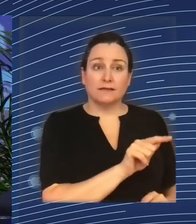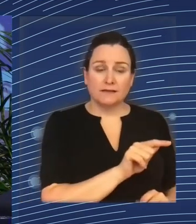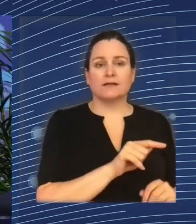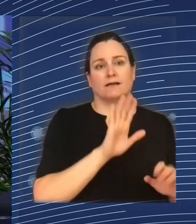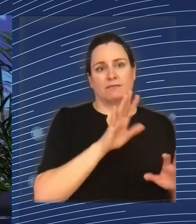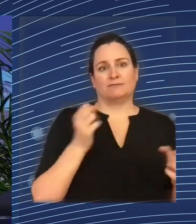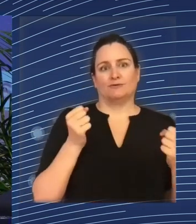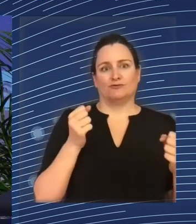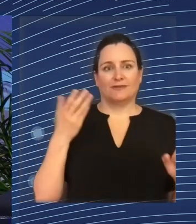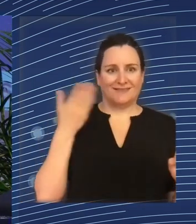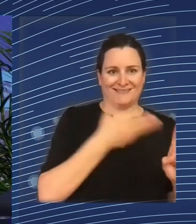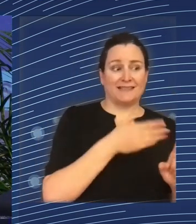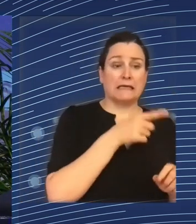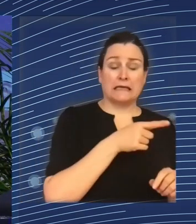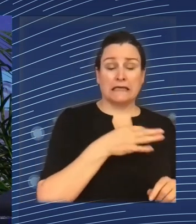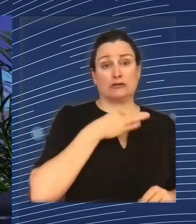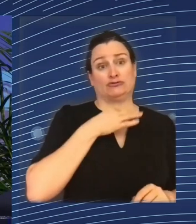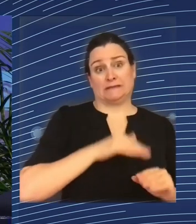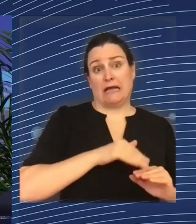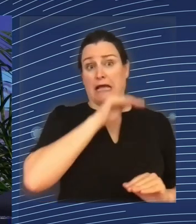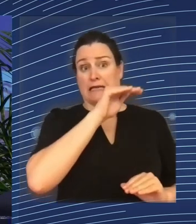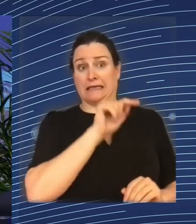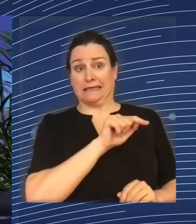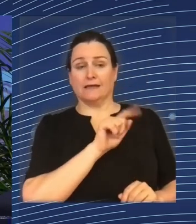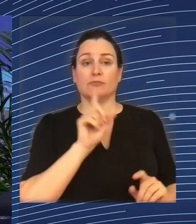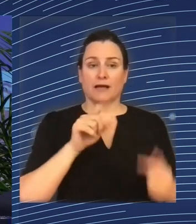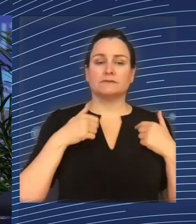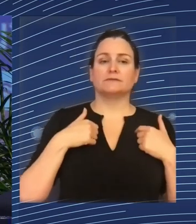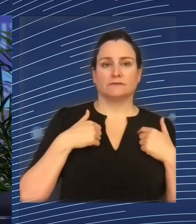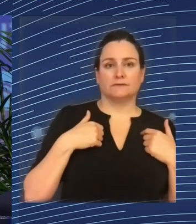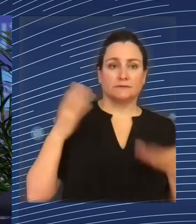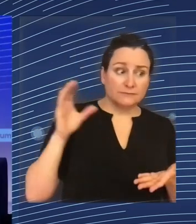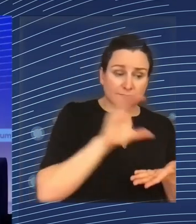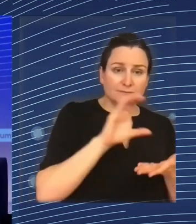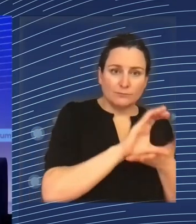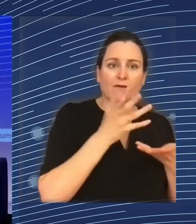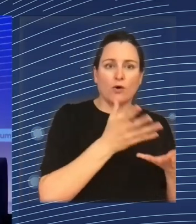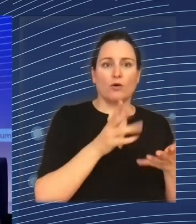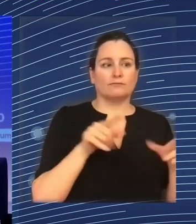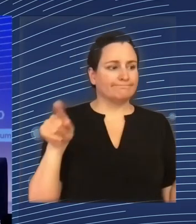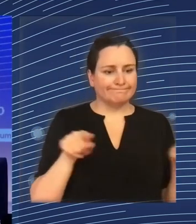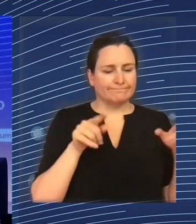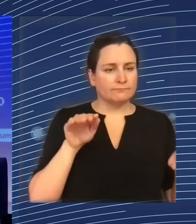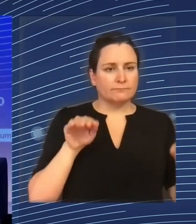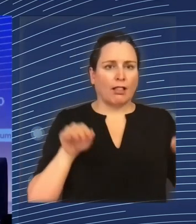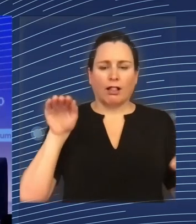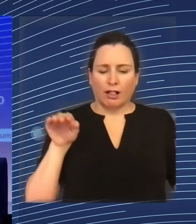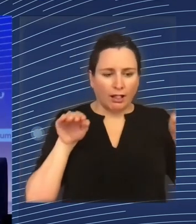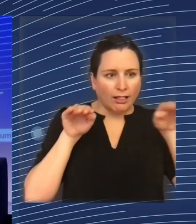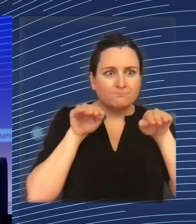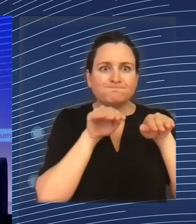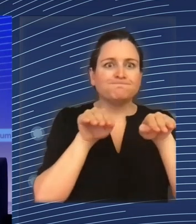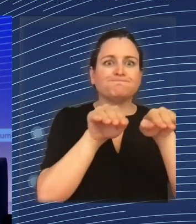risky business, but it's one that is needed to keep us competitive. Excellent. I have an important question that I asked in the beginning, but I think deserves